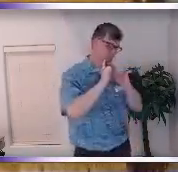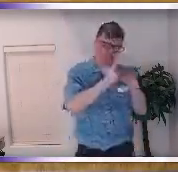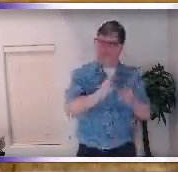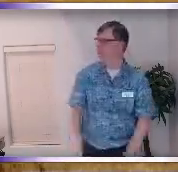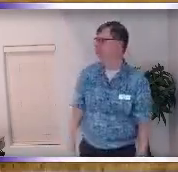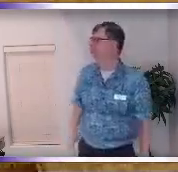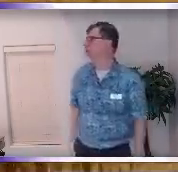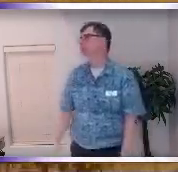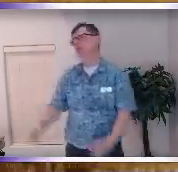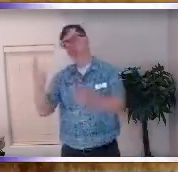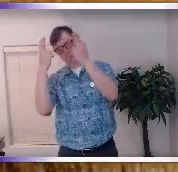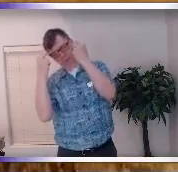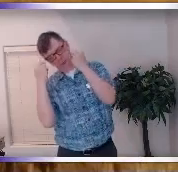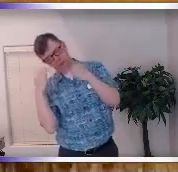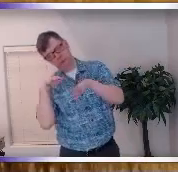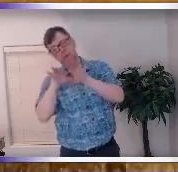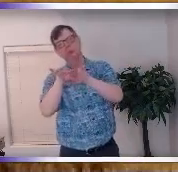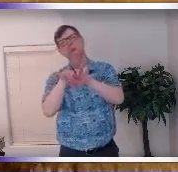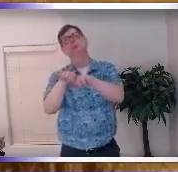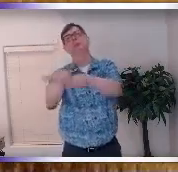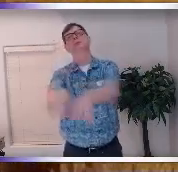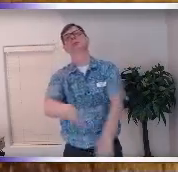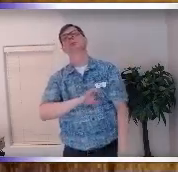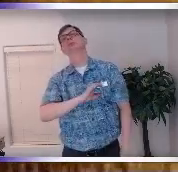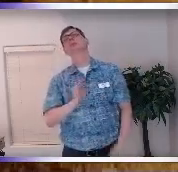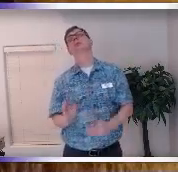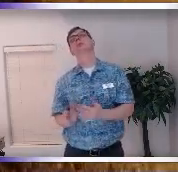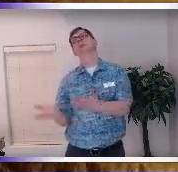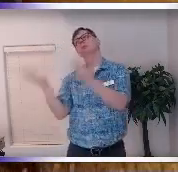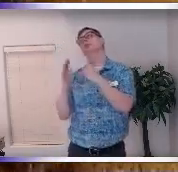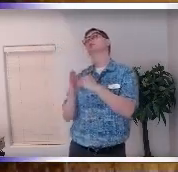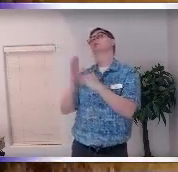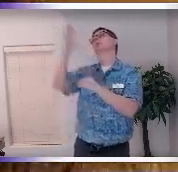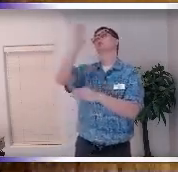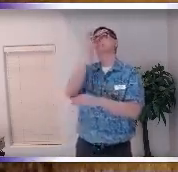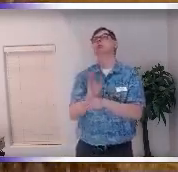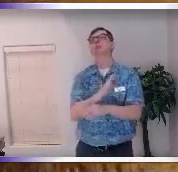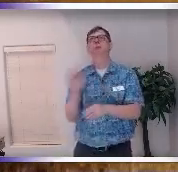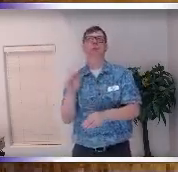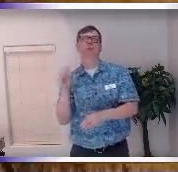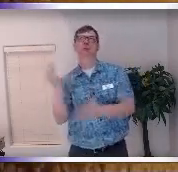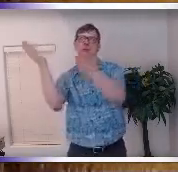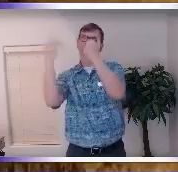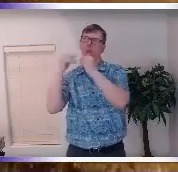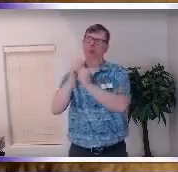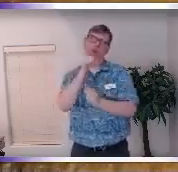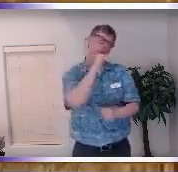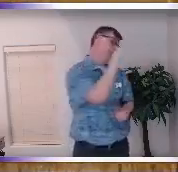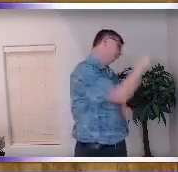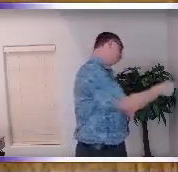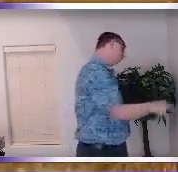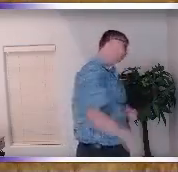talk and the tears flowed and then the compassion came up and the sacredness came to her and mine mundane